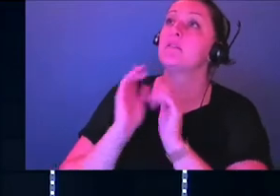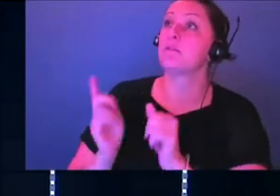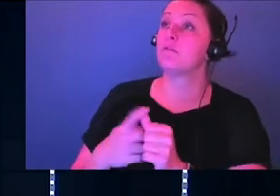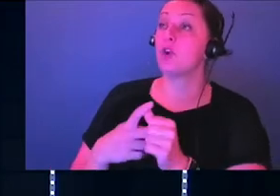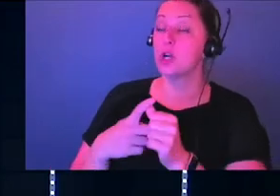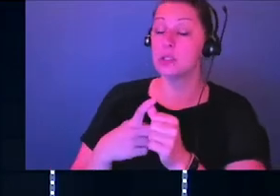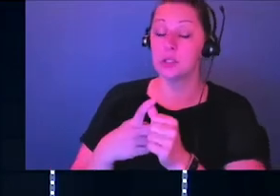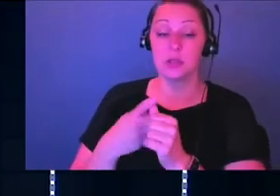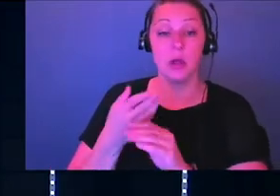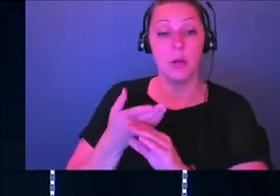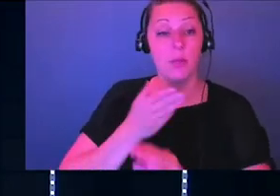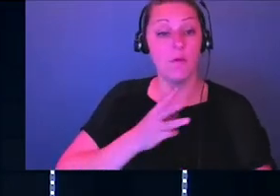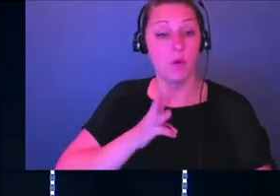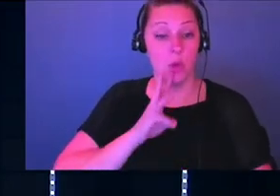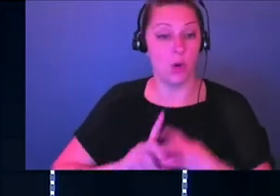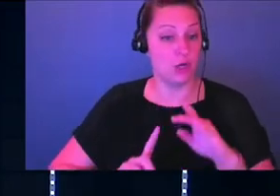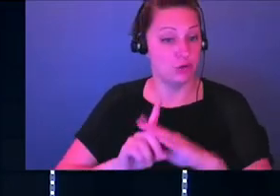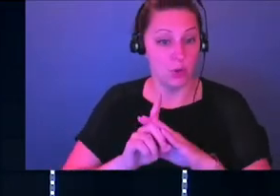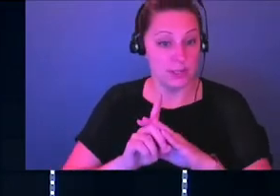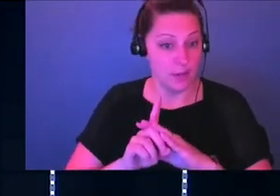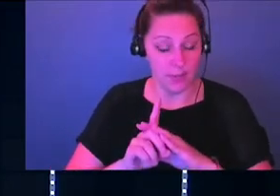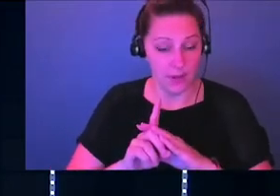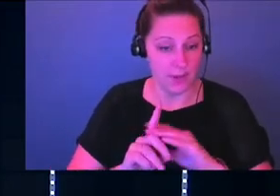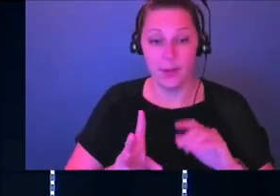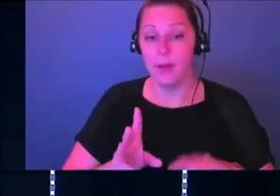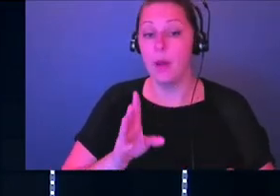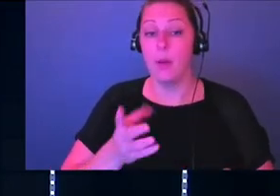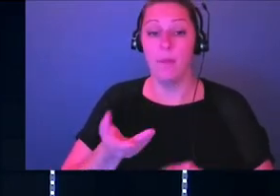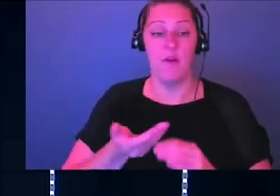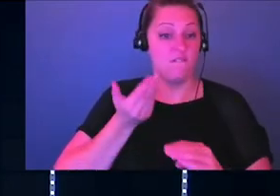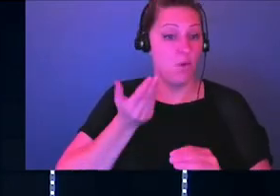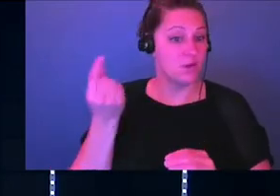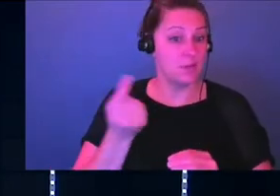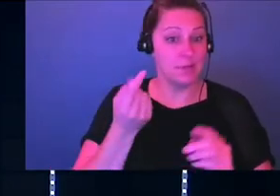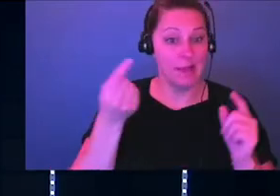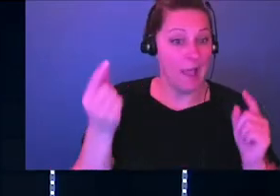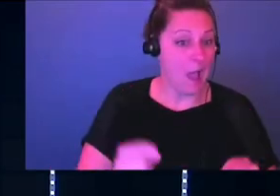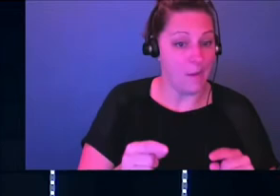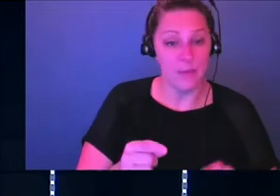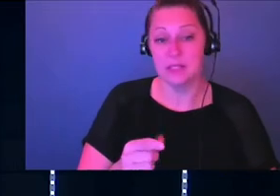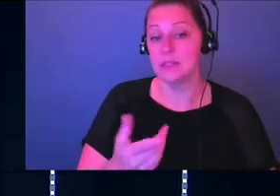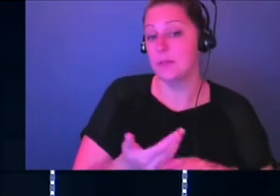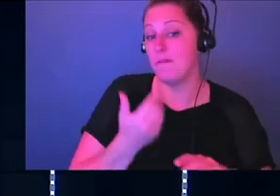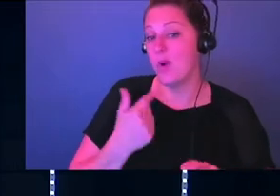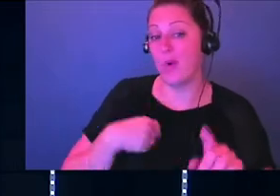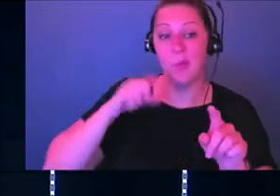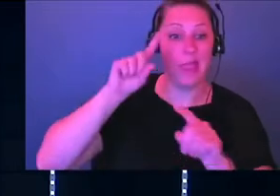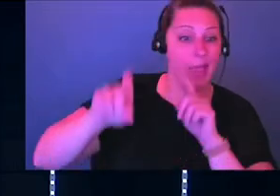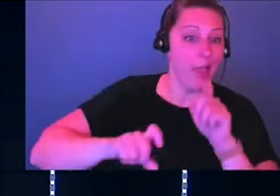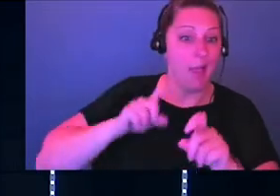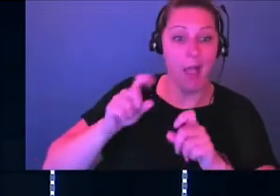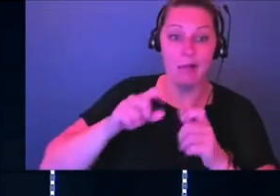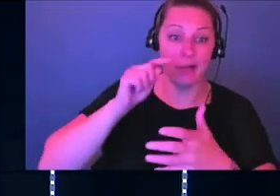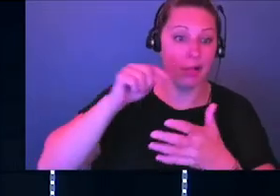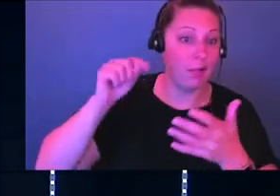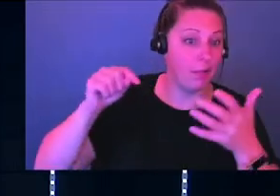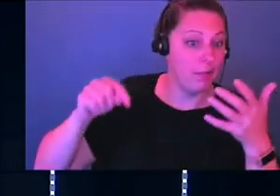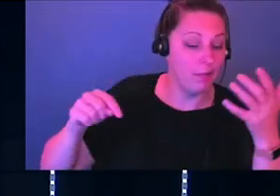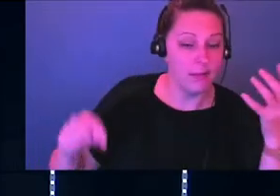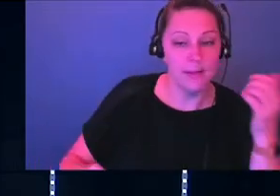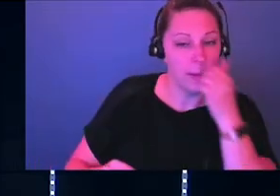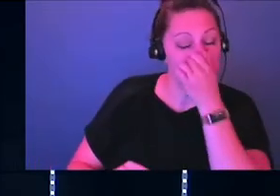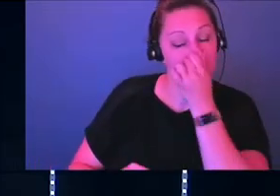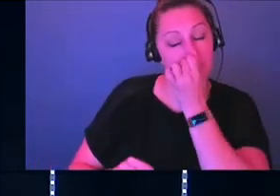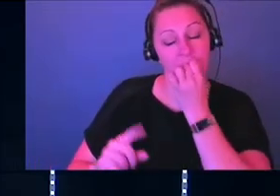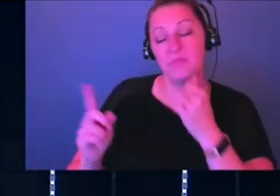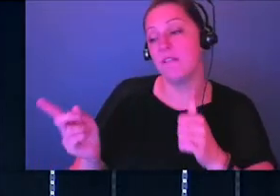before the water shows up, before anything else happens. God, before we start asking for things, the first thing I'm going to do is